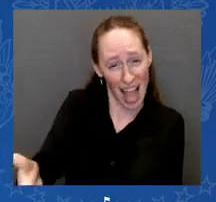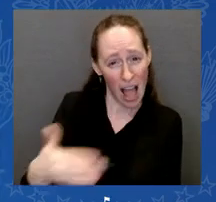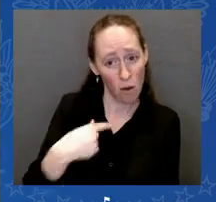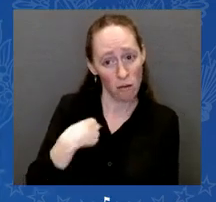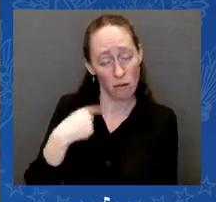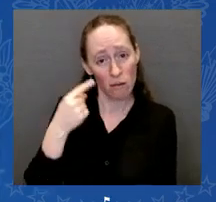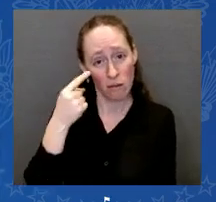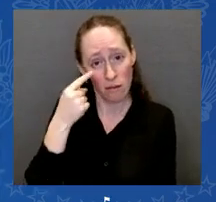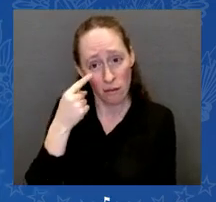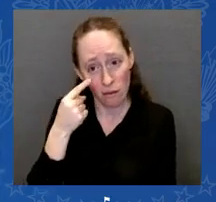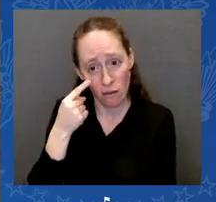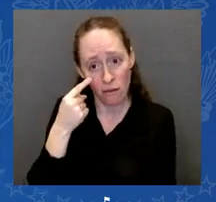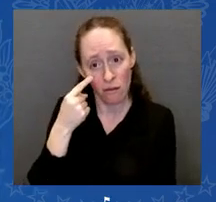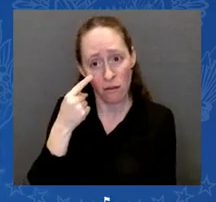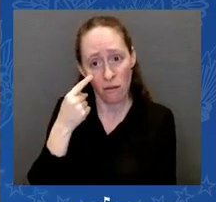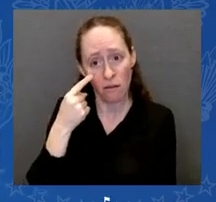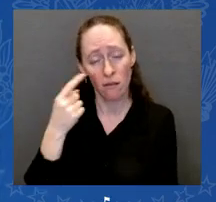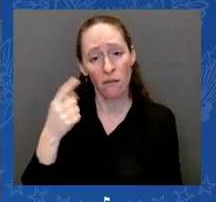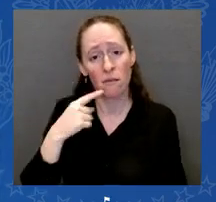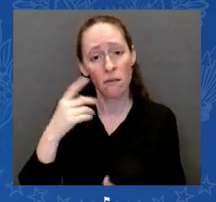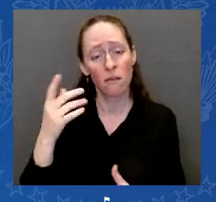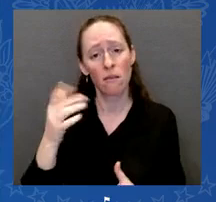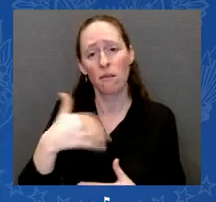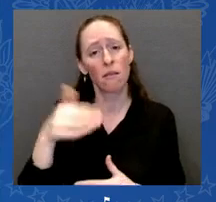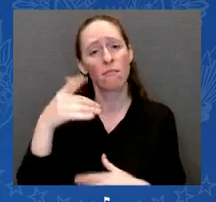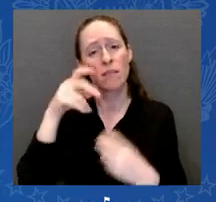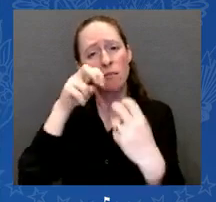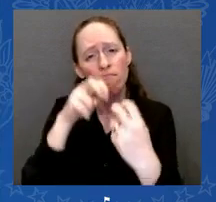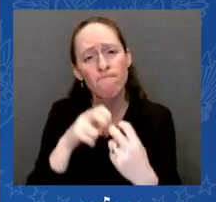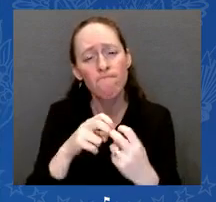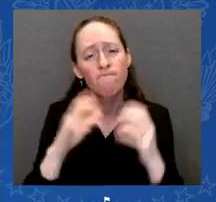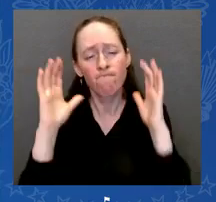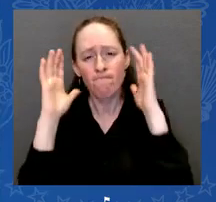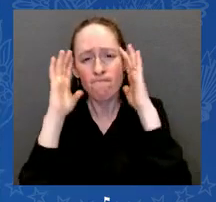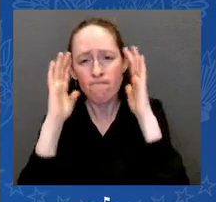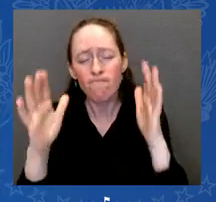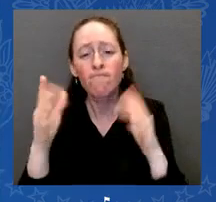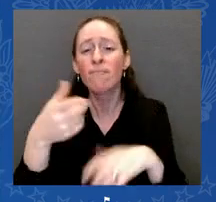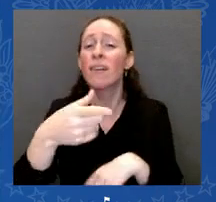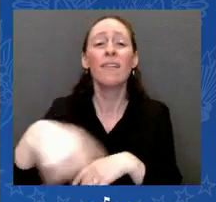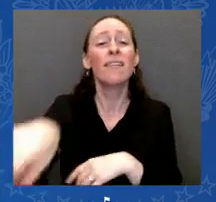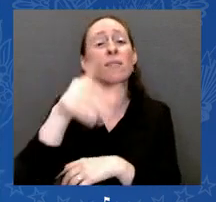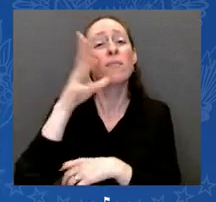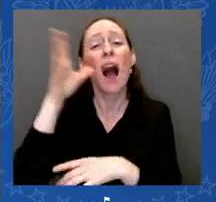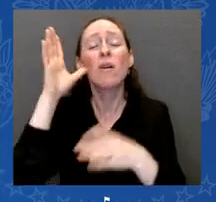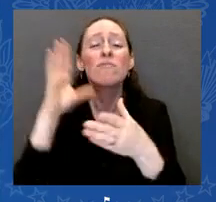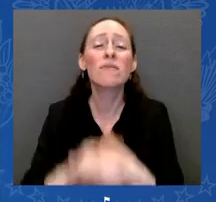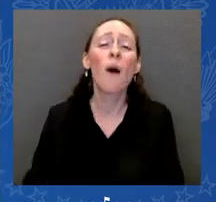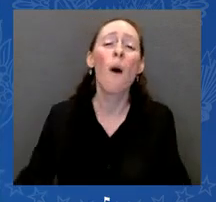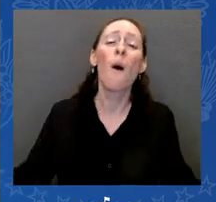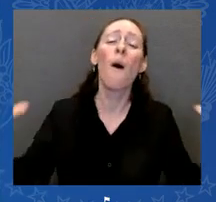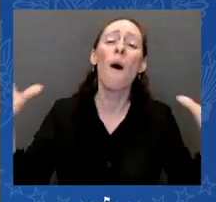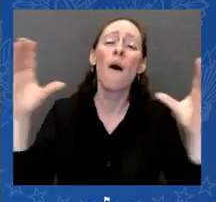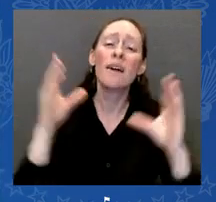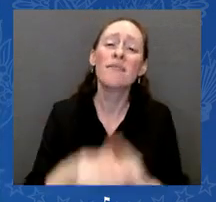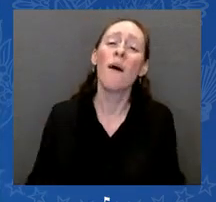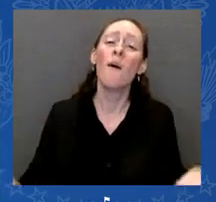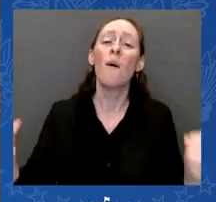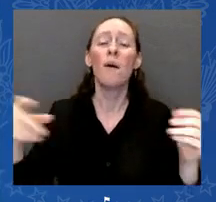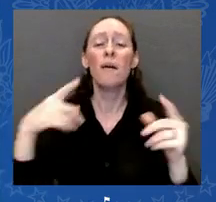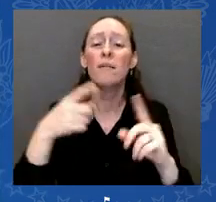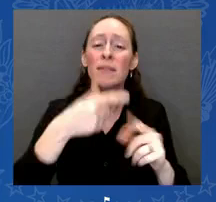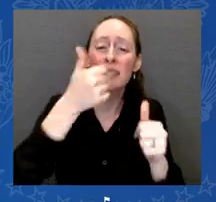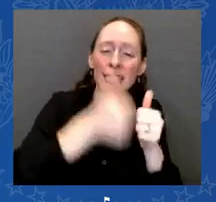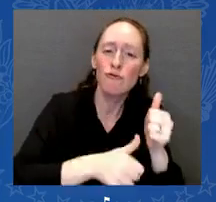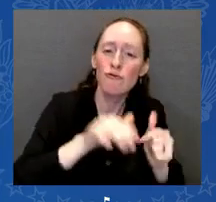one of the most powerful people in the world the story of their child. Who he was and who he wouldn't and who he